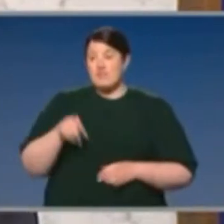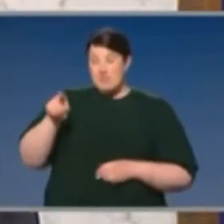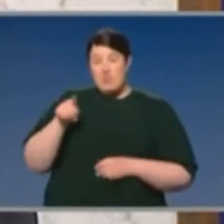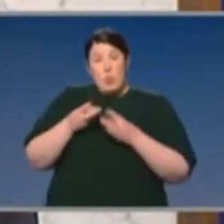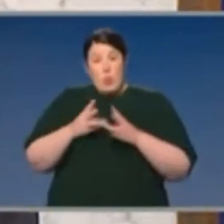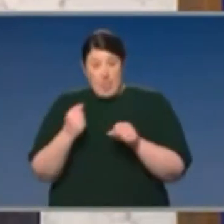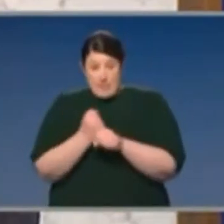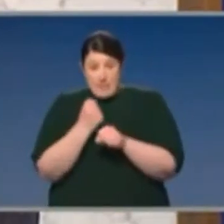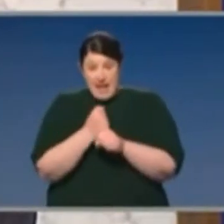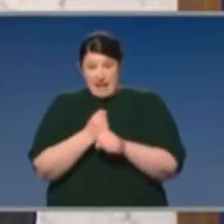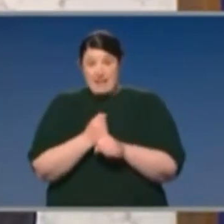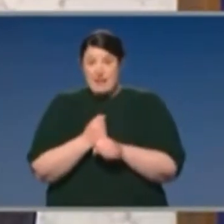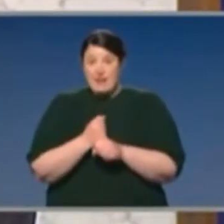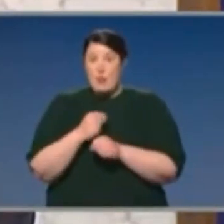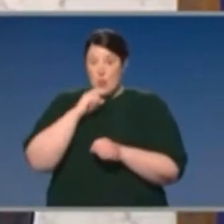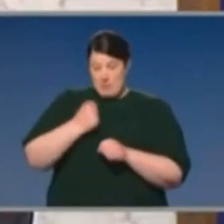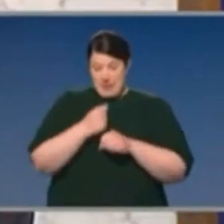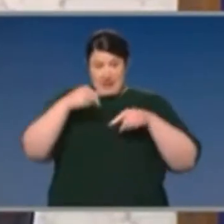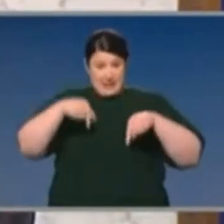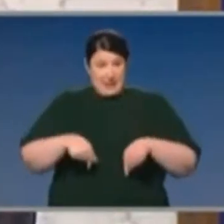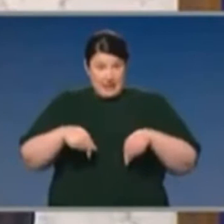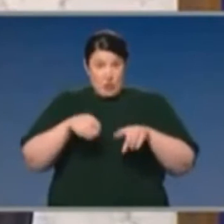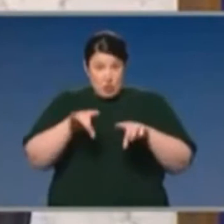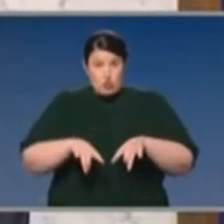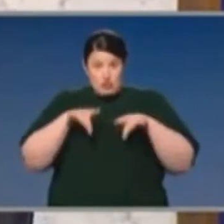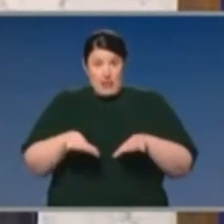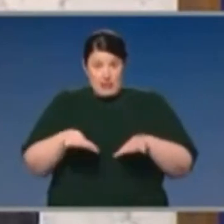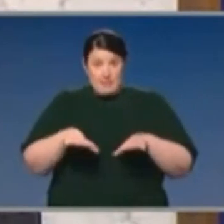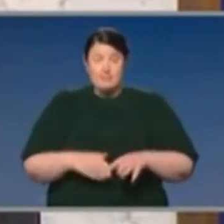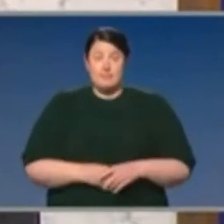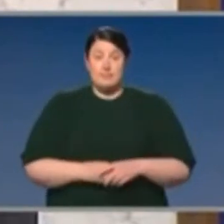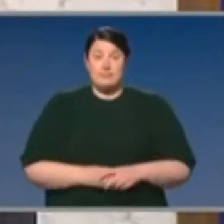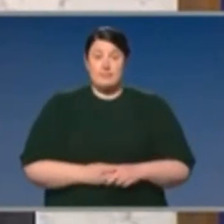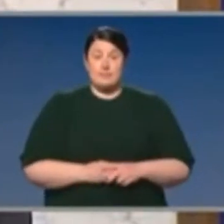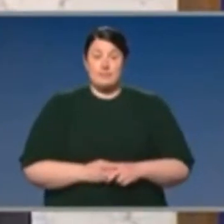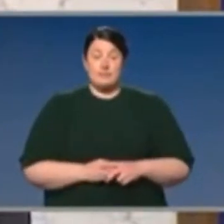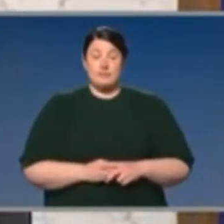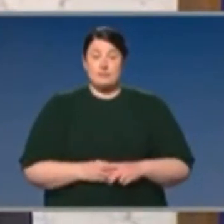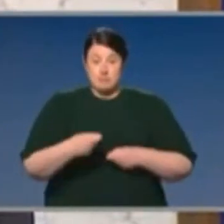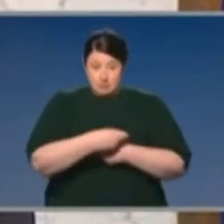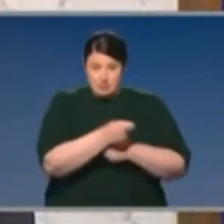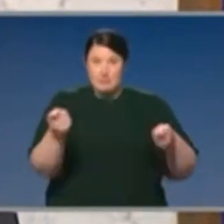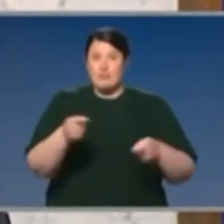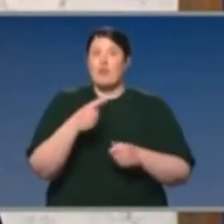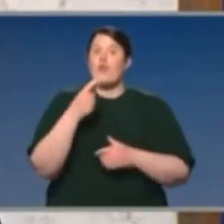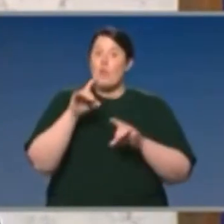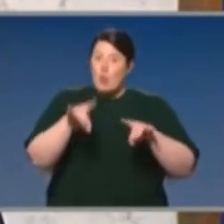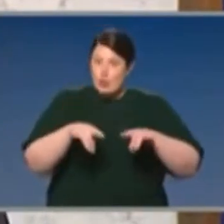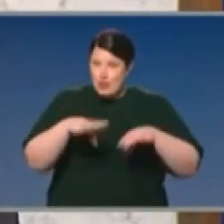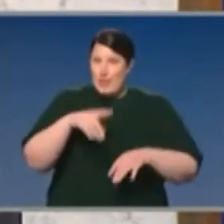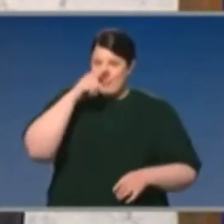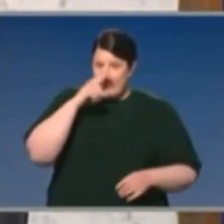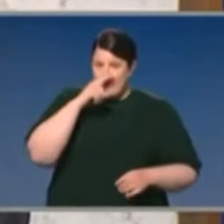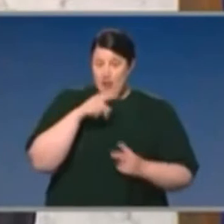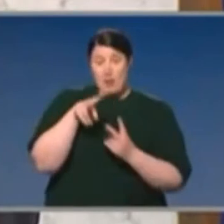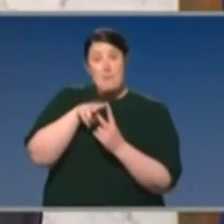vaccine. 51 million units will be made here in Australia and provided to the Australian people. It's likely